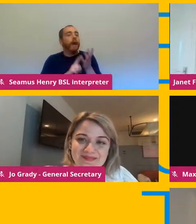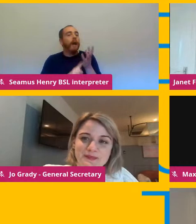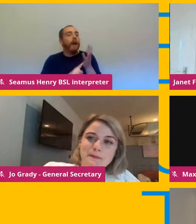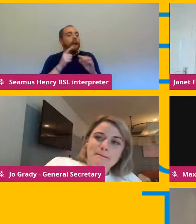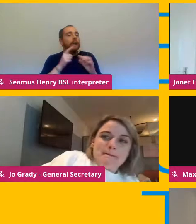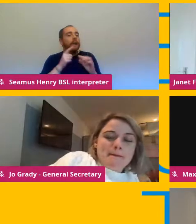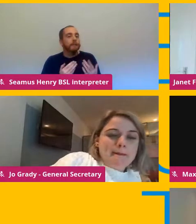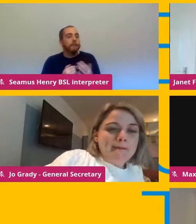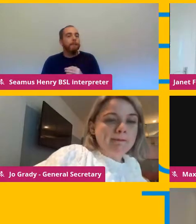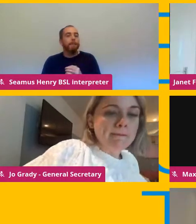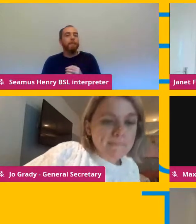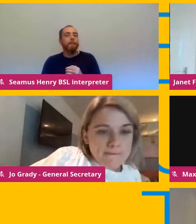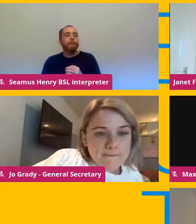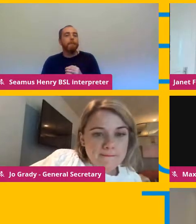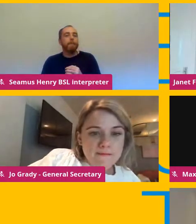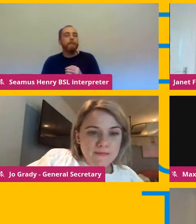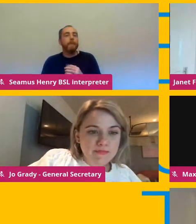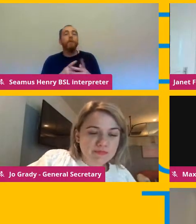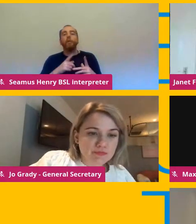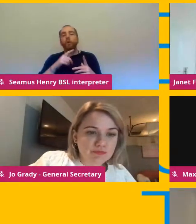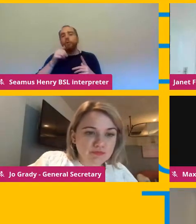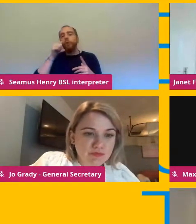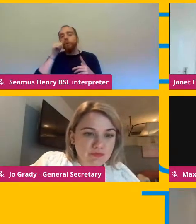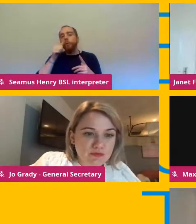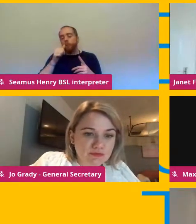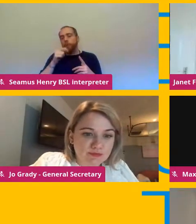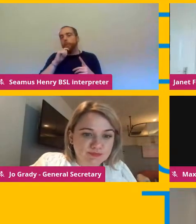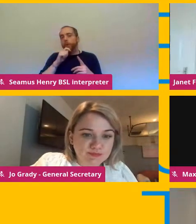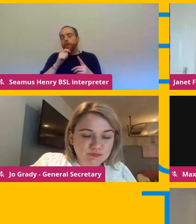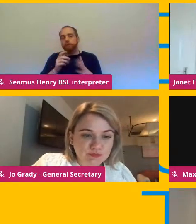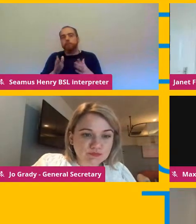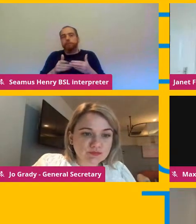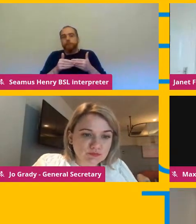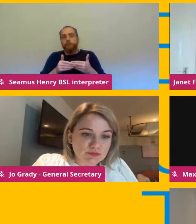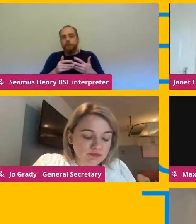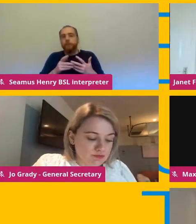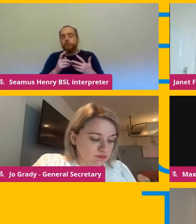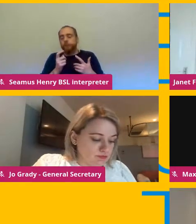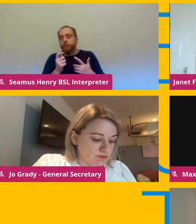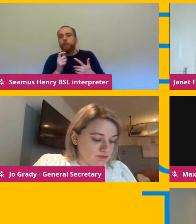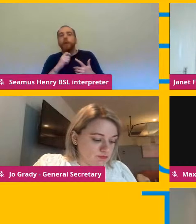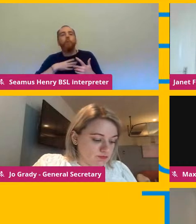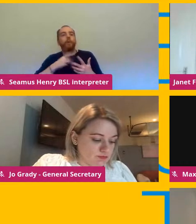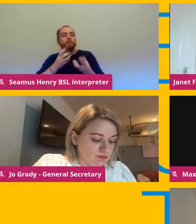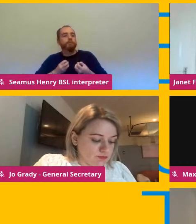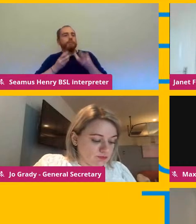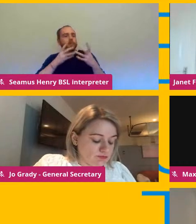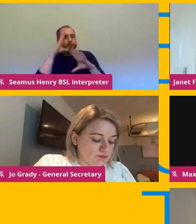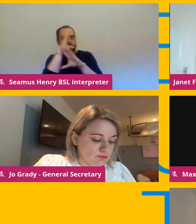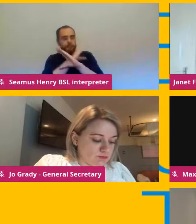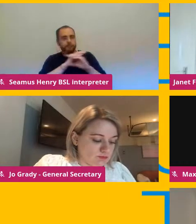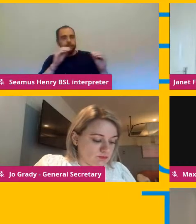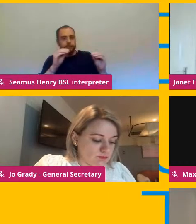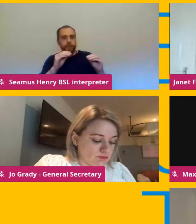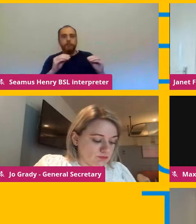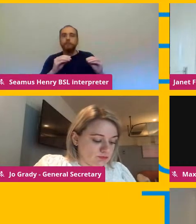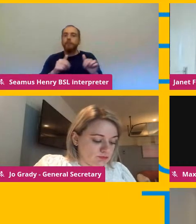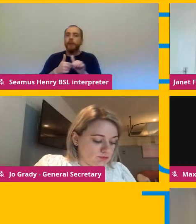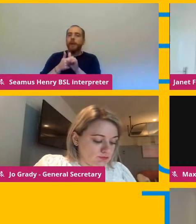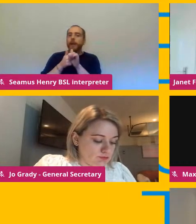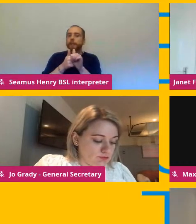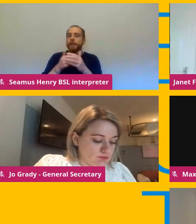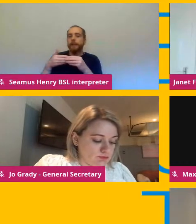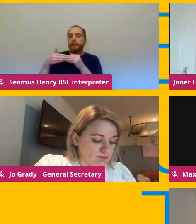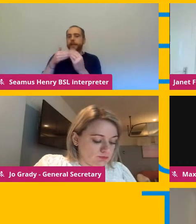just in case we're about to close i did just want to touch upon the advice and guidance that we've sent out for um black members around risk